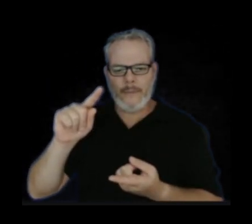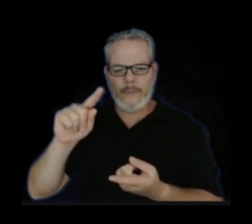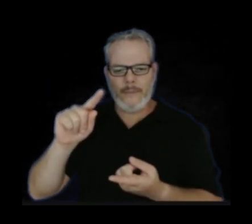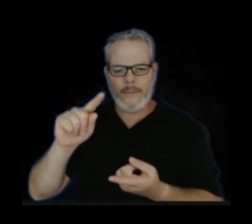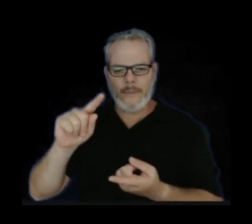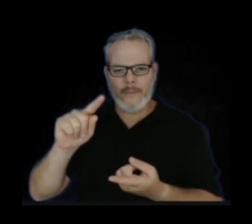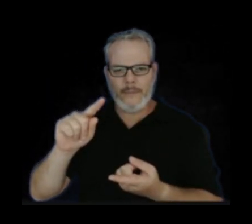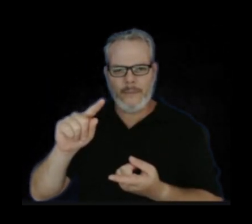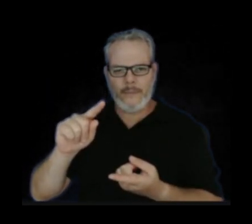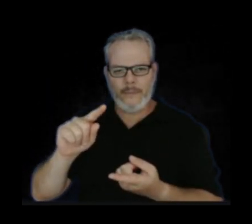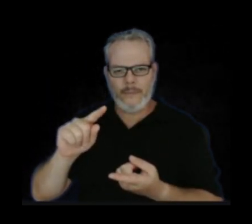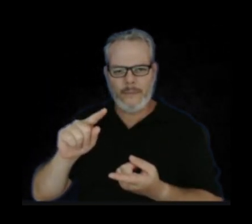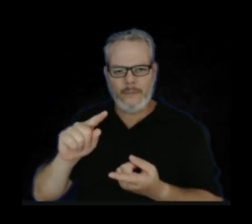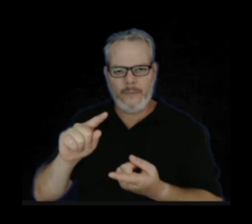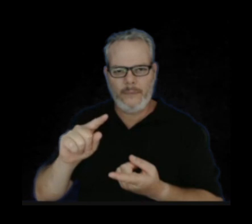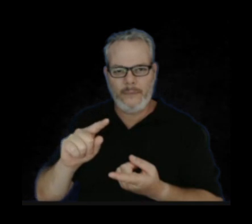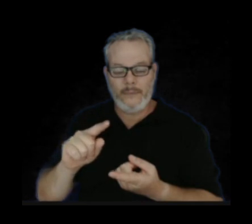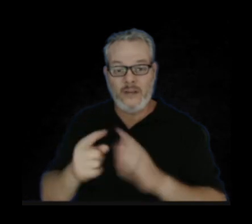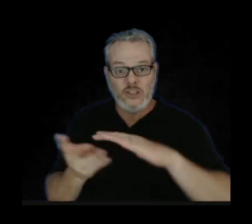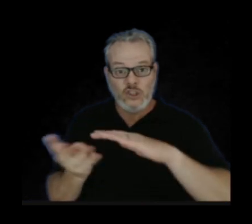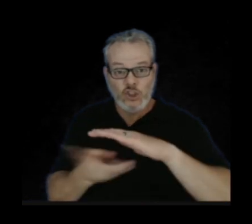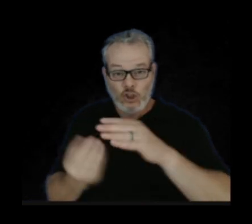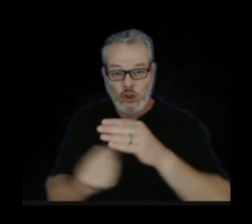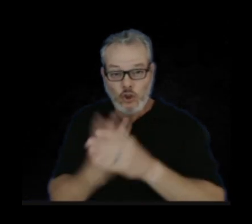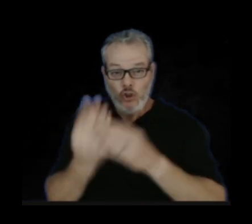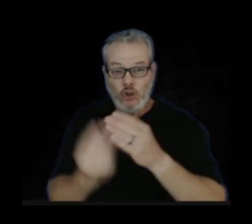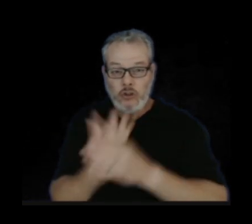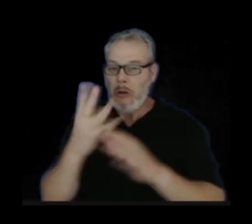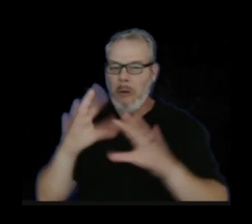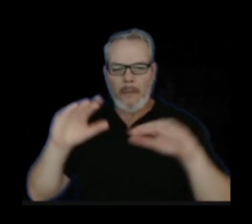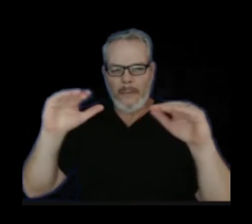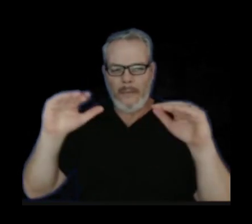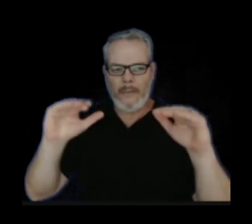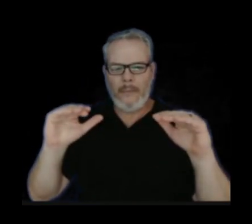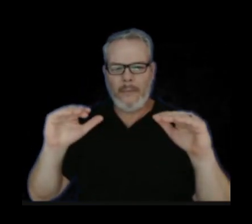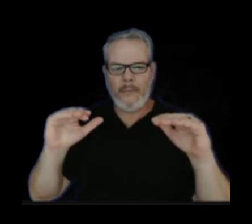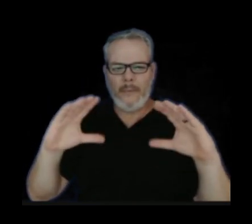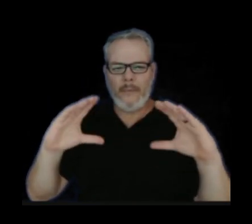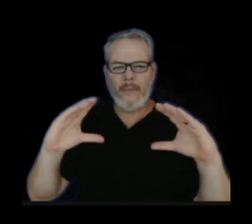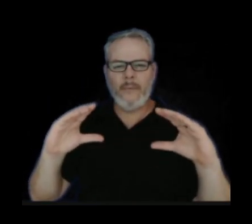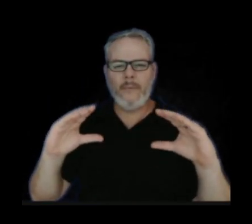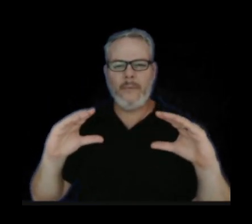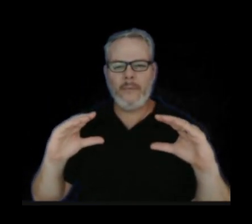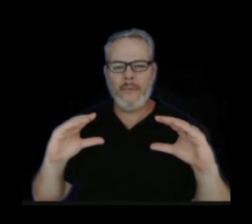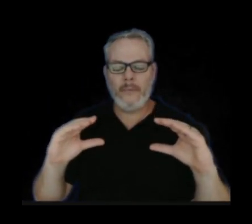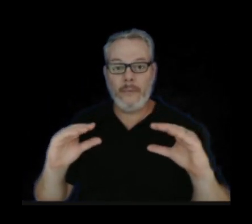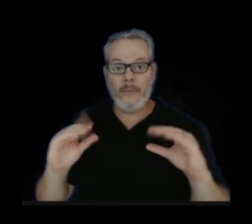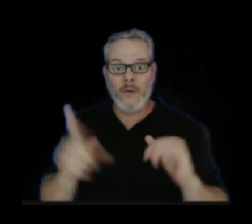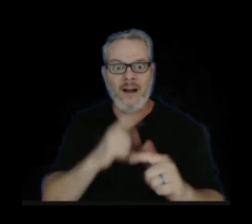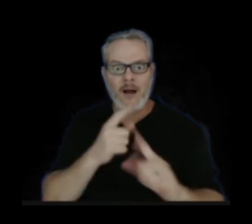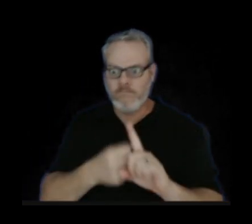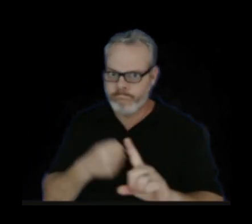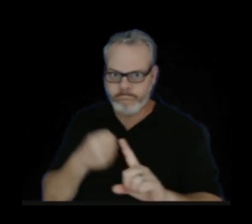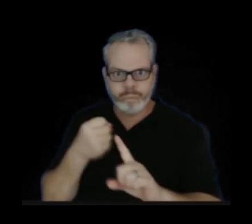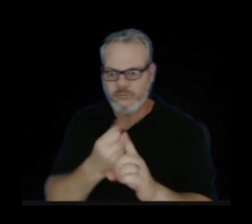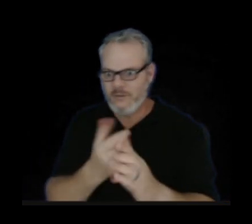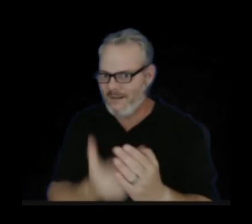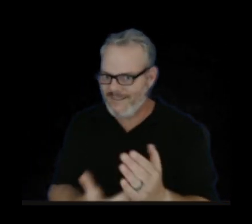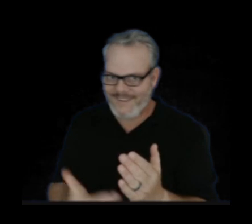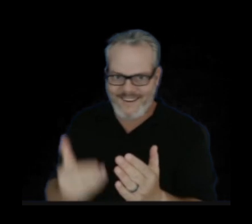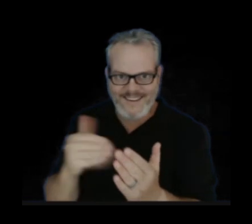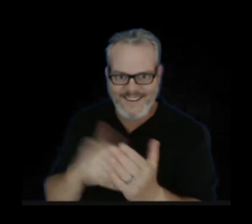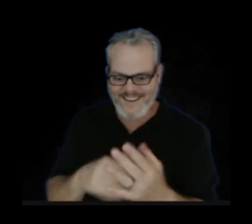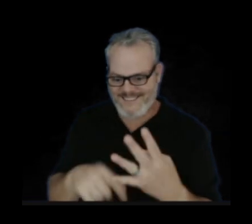flowing very much until it reactivates yesterday afternoon.